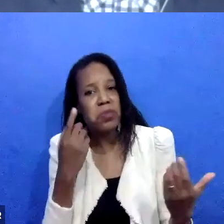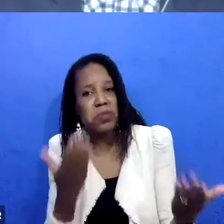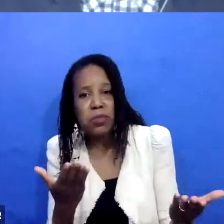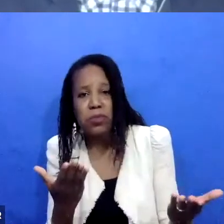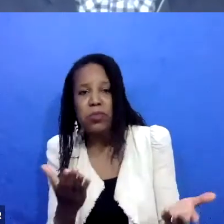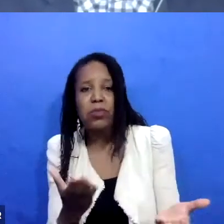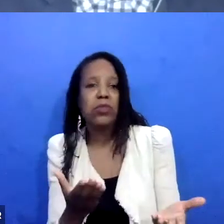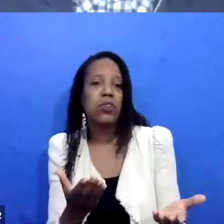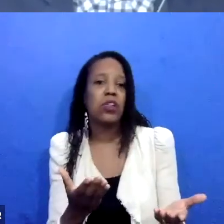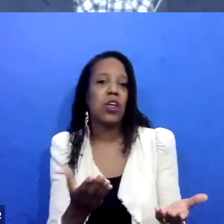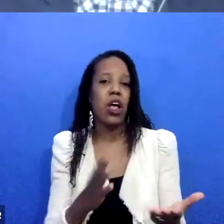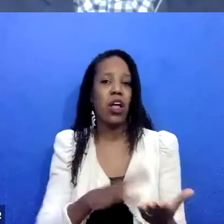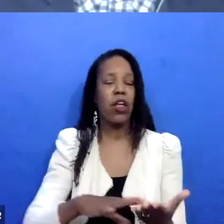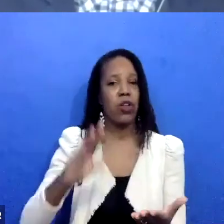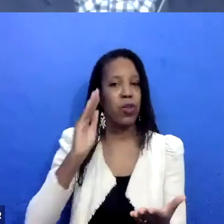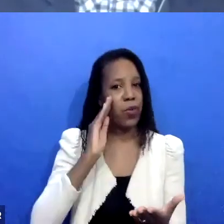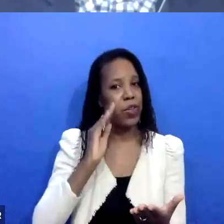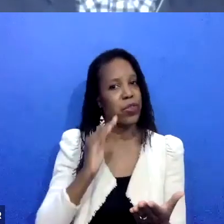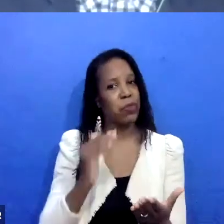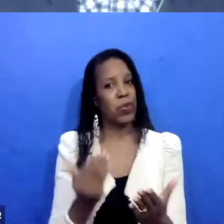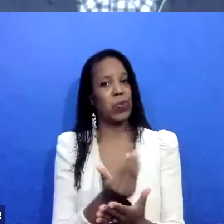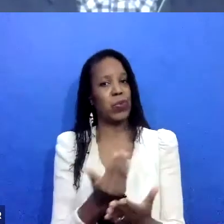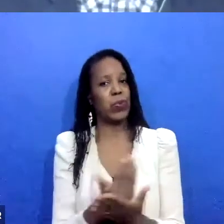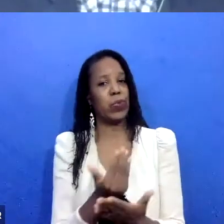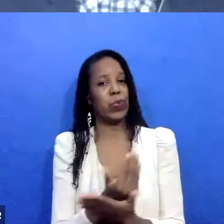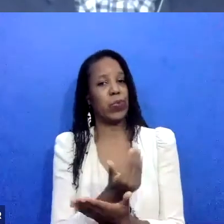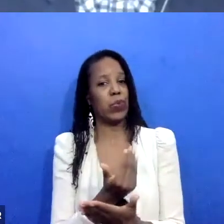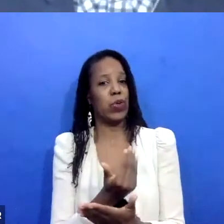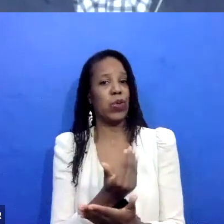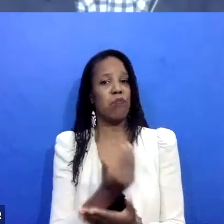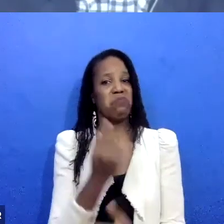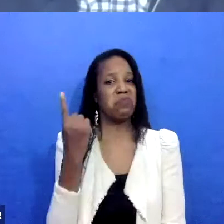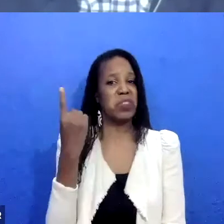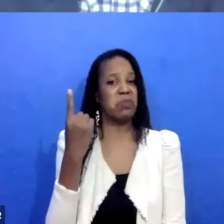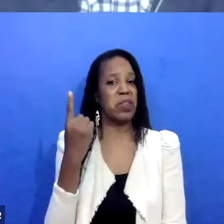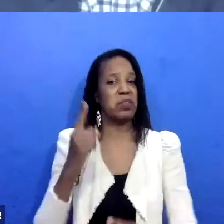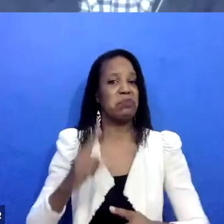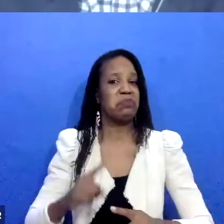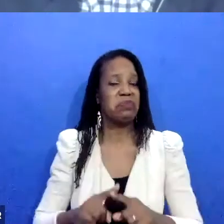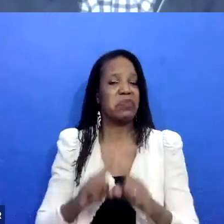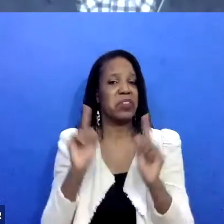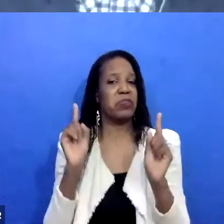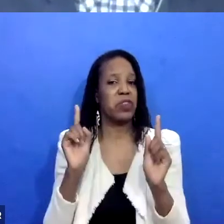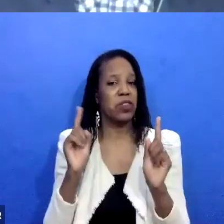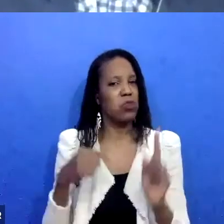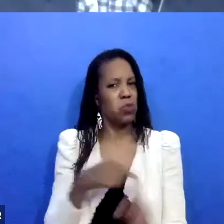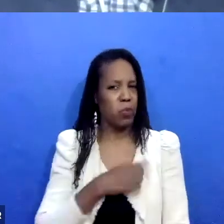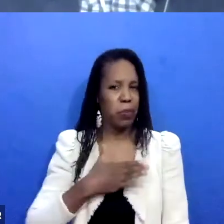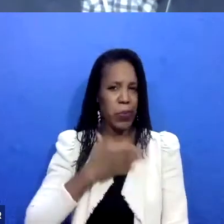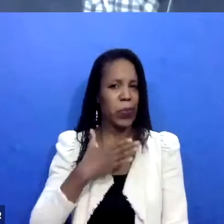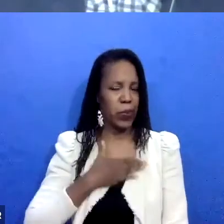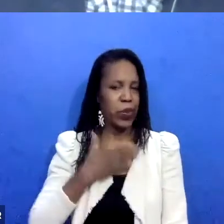learning a new way of going about things and, and doing something different? I think we'd be willing to have the conversation. I don't think we're,